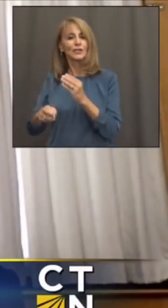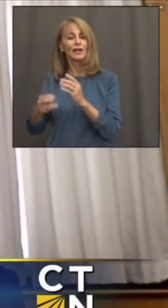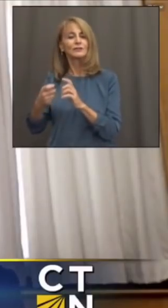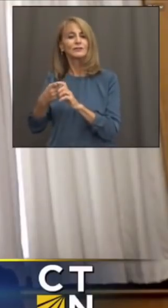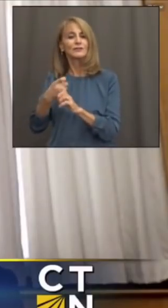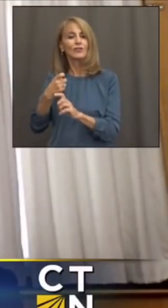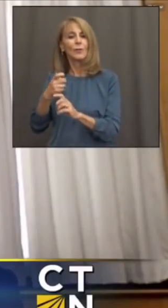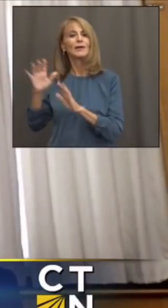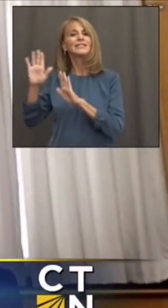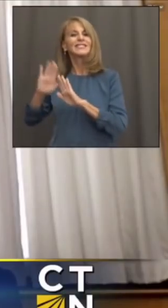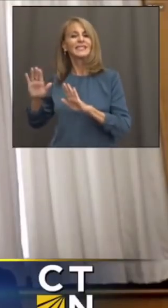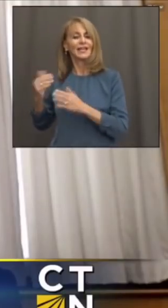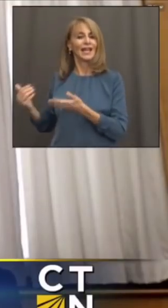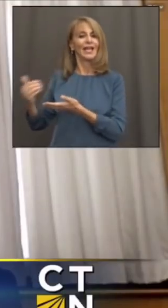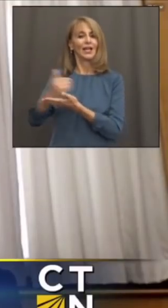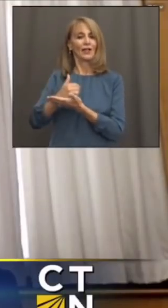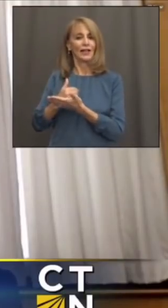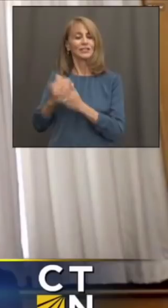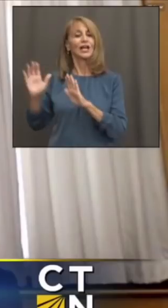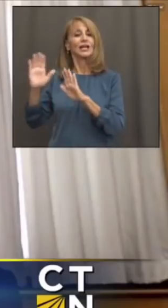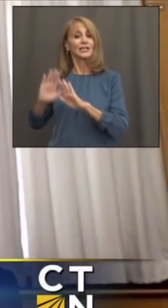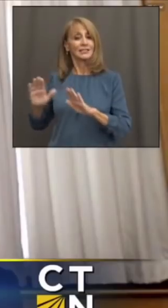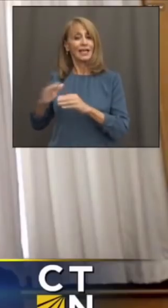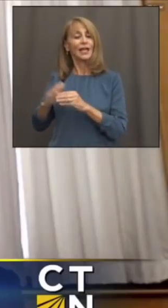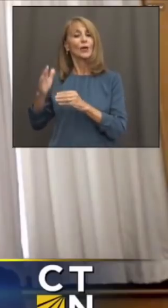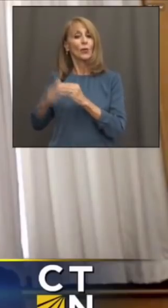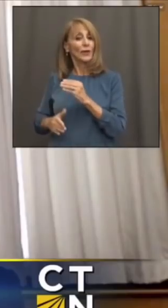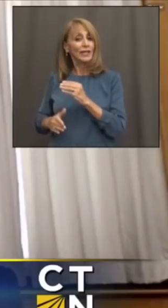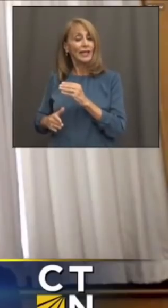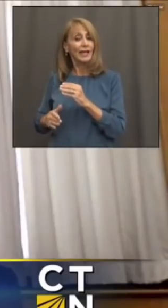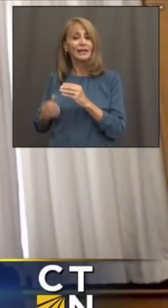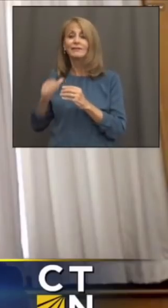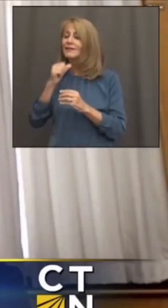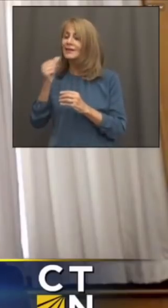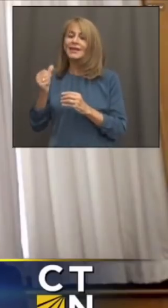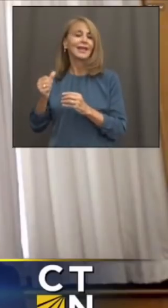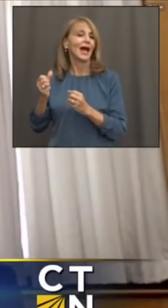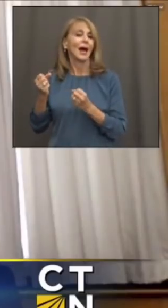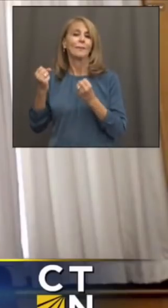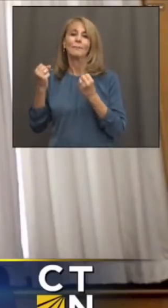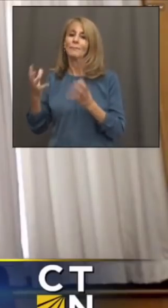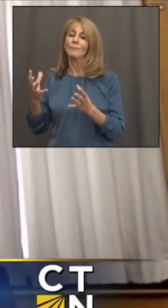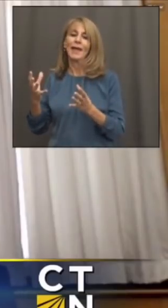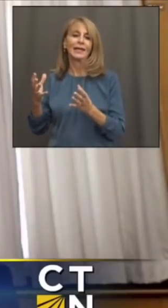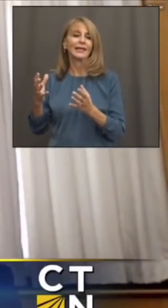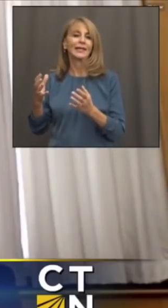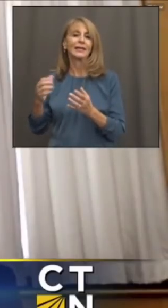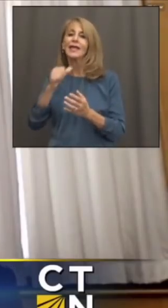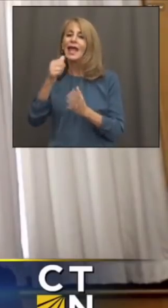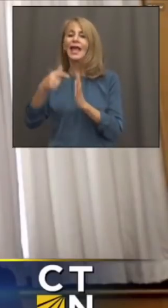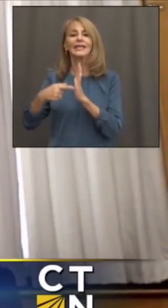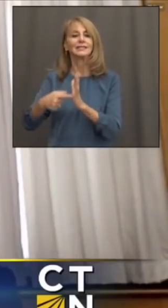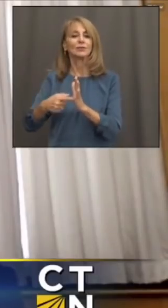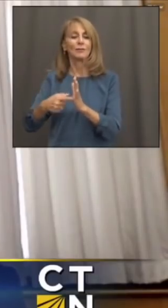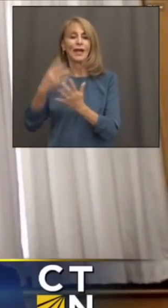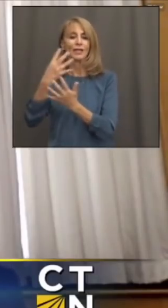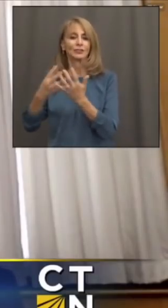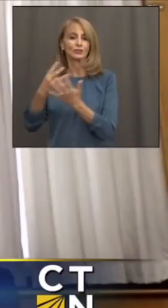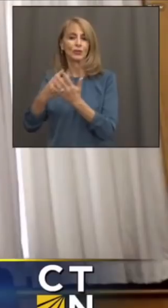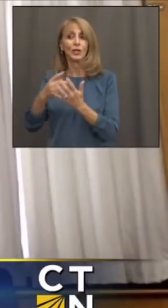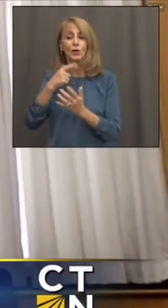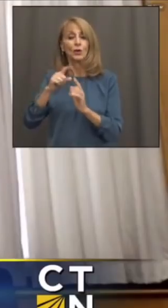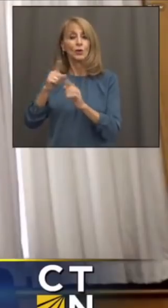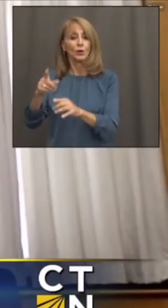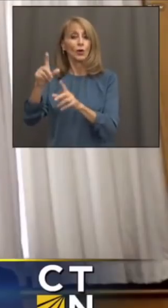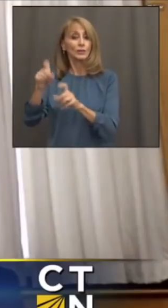samples that are collected on Sunday. And Sunday, of course, is a weekend. There's not a lot of asymptomatic screening going on. Probably the only people going out to